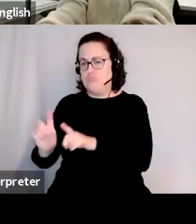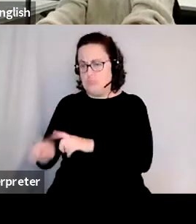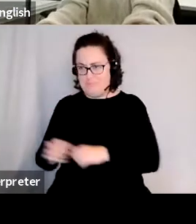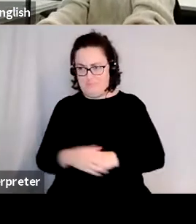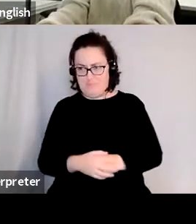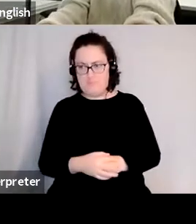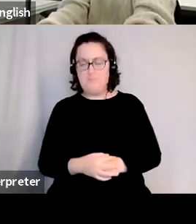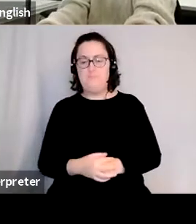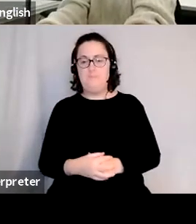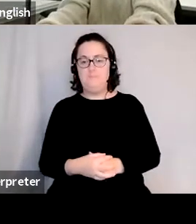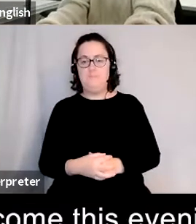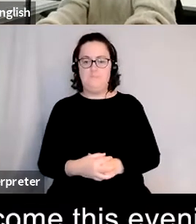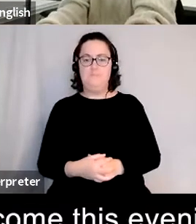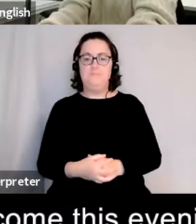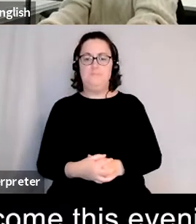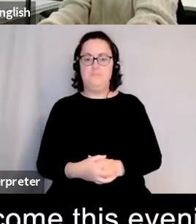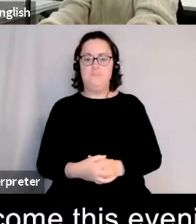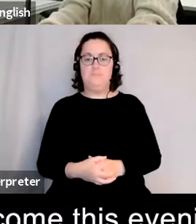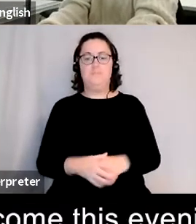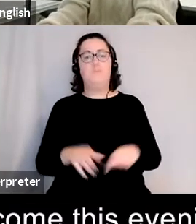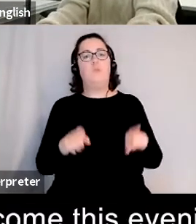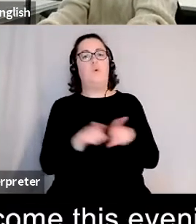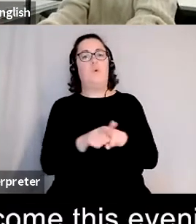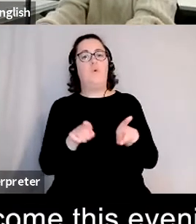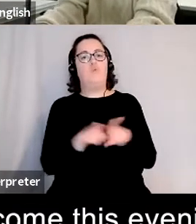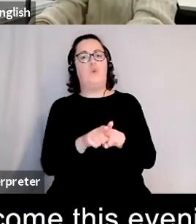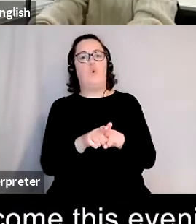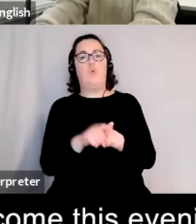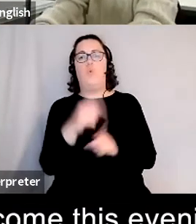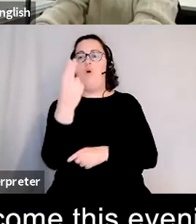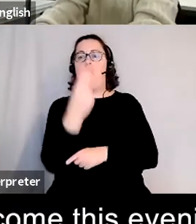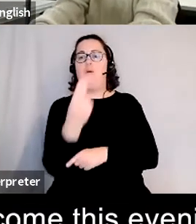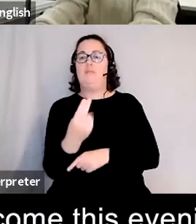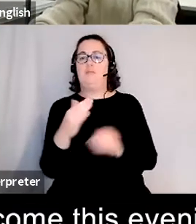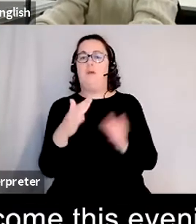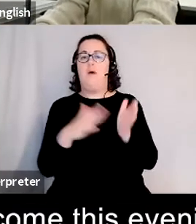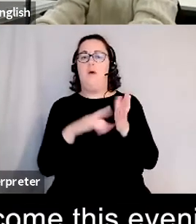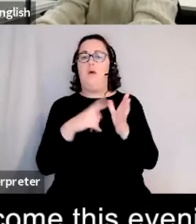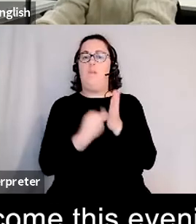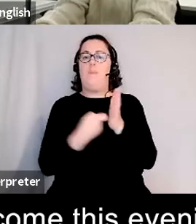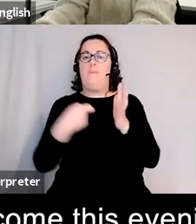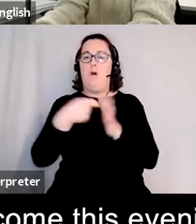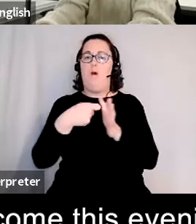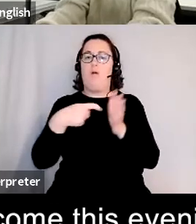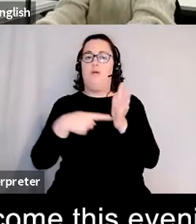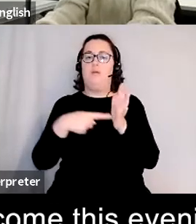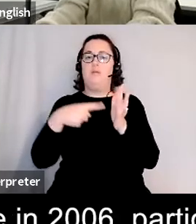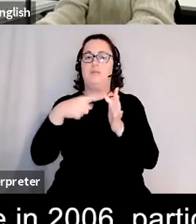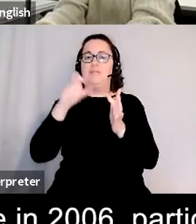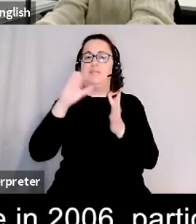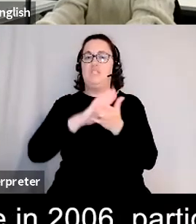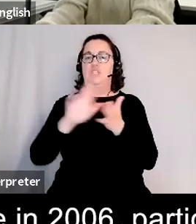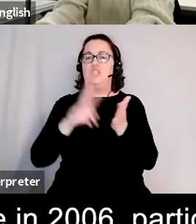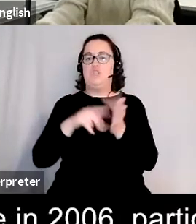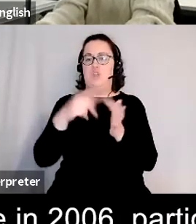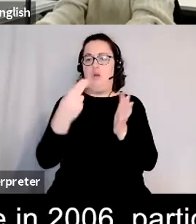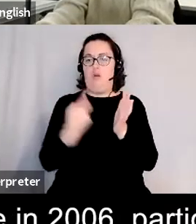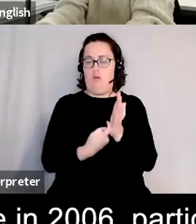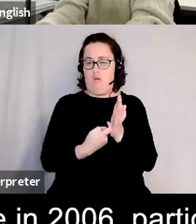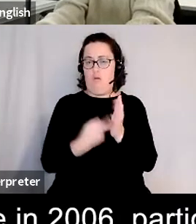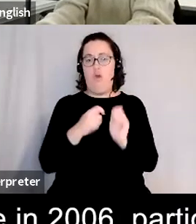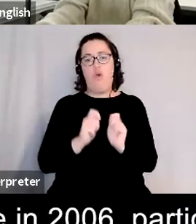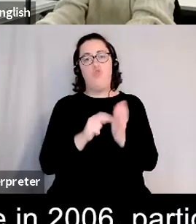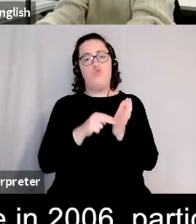we also welcome this evening artist mark titchener mark was nominated for the turner prize in